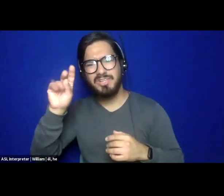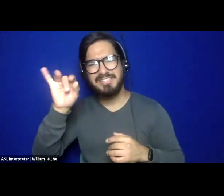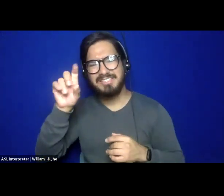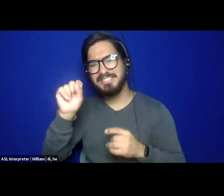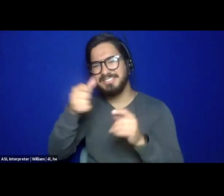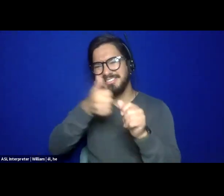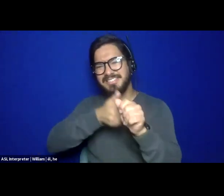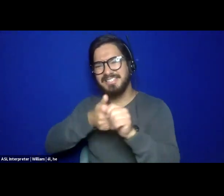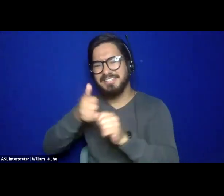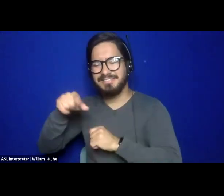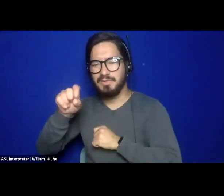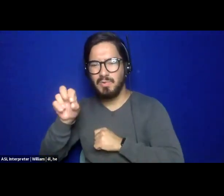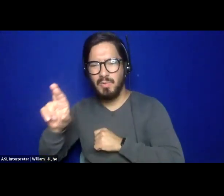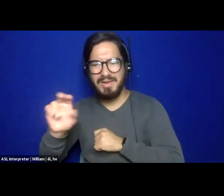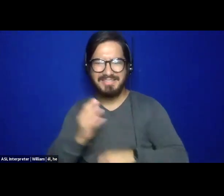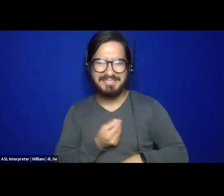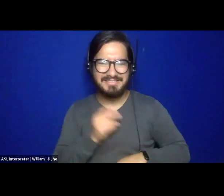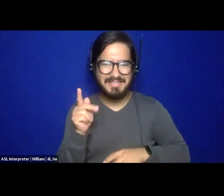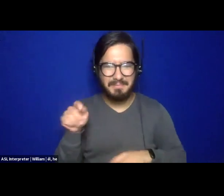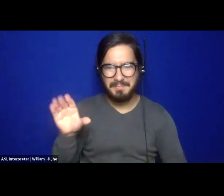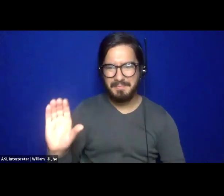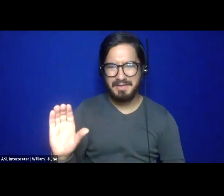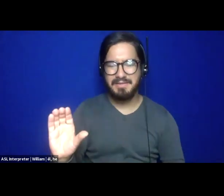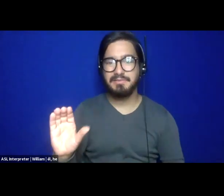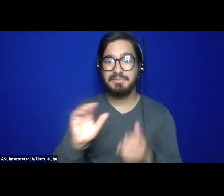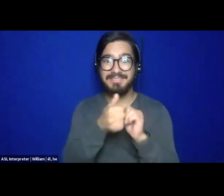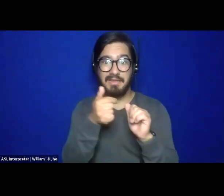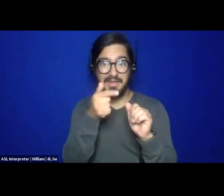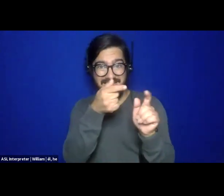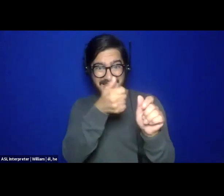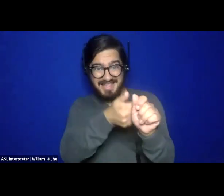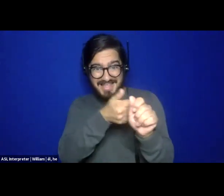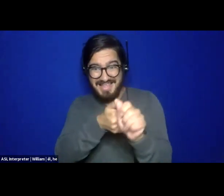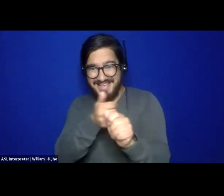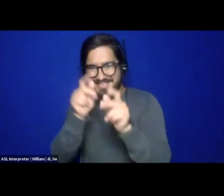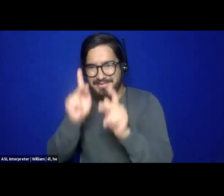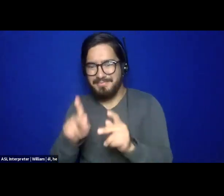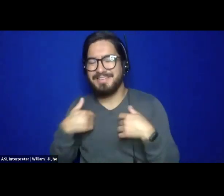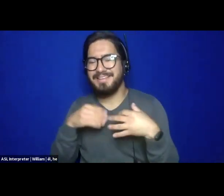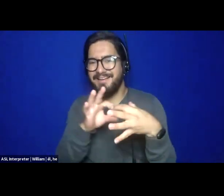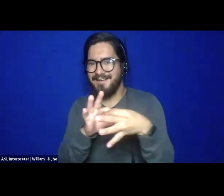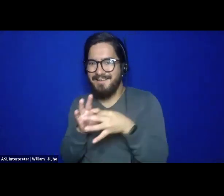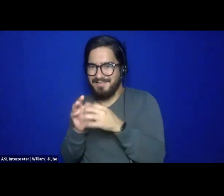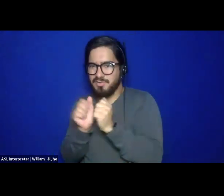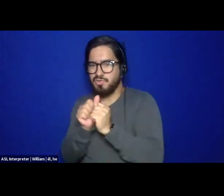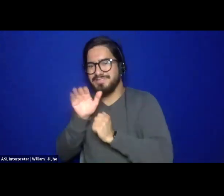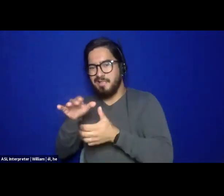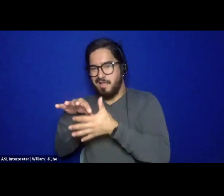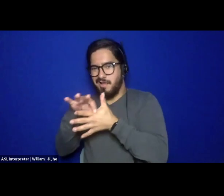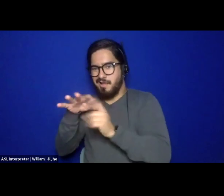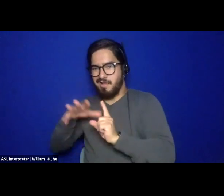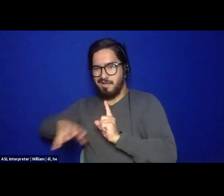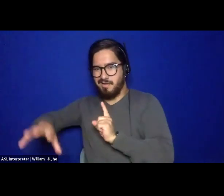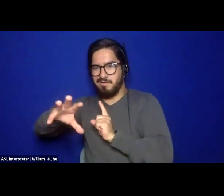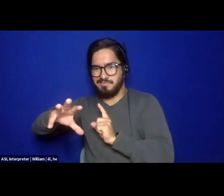while also understanding that each person has their own unique relationship to that context and to those conditions. And so it really